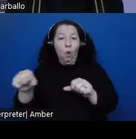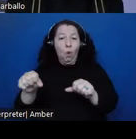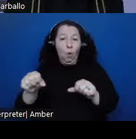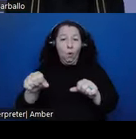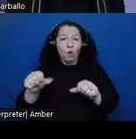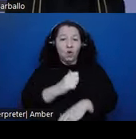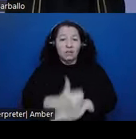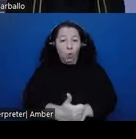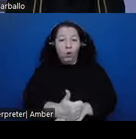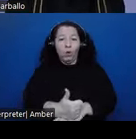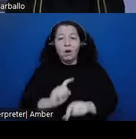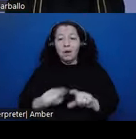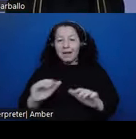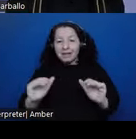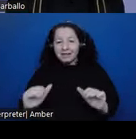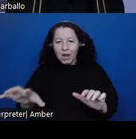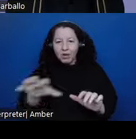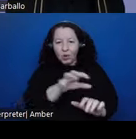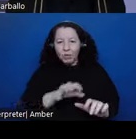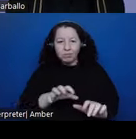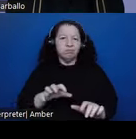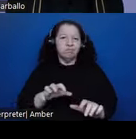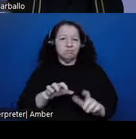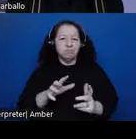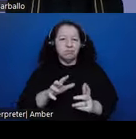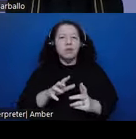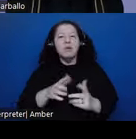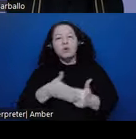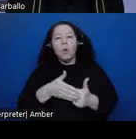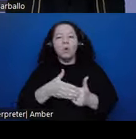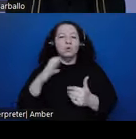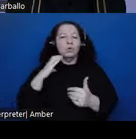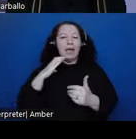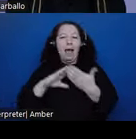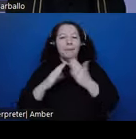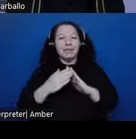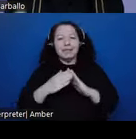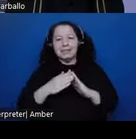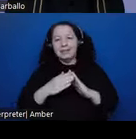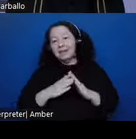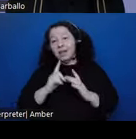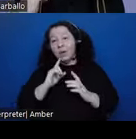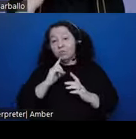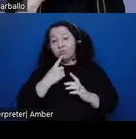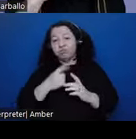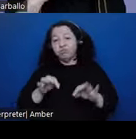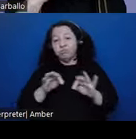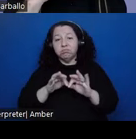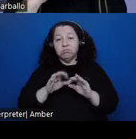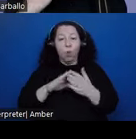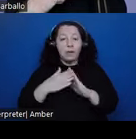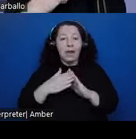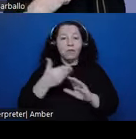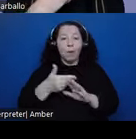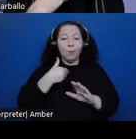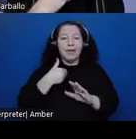subsidiary centers around the capital city that were major towns of the pre-Hispanic period